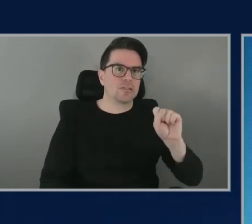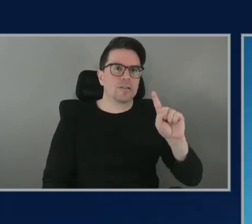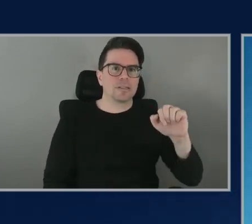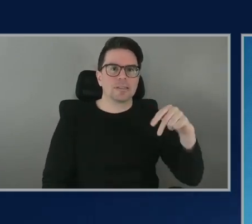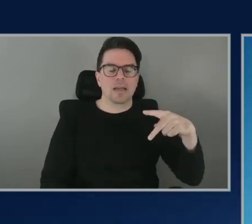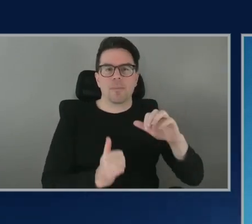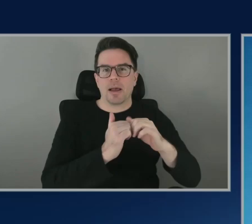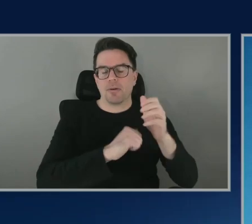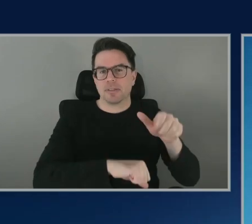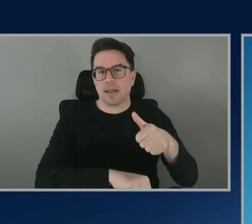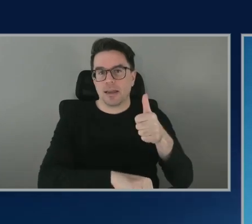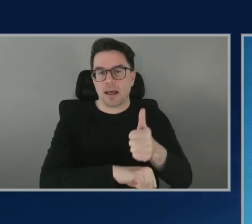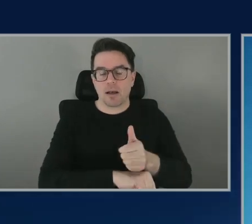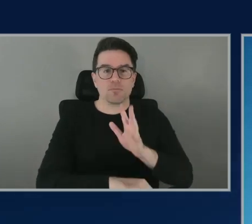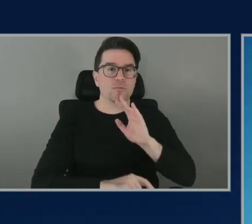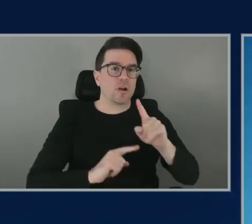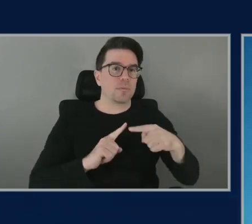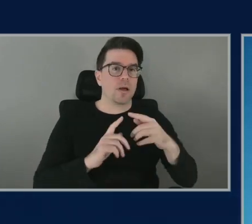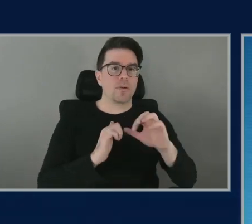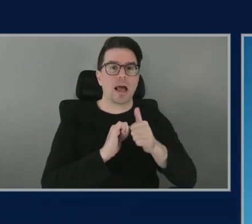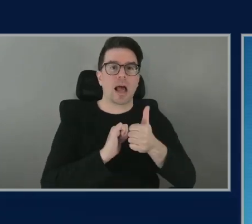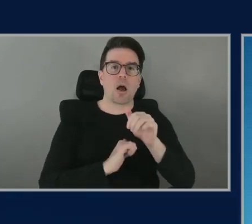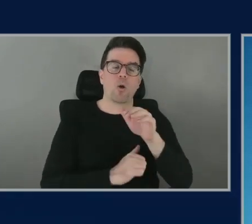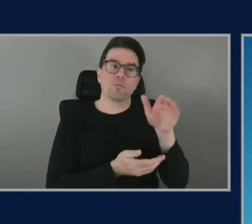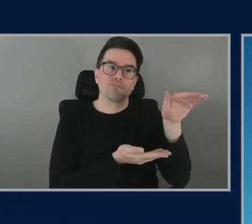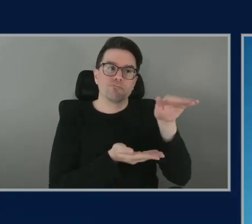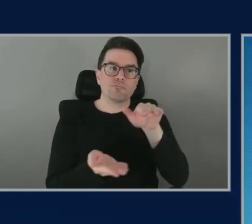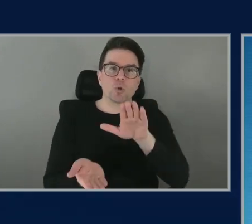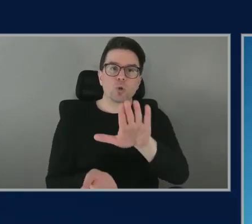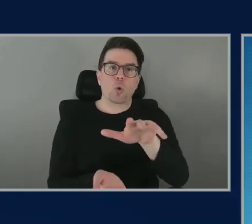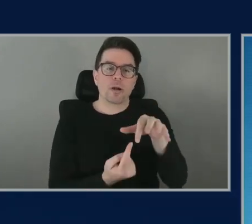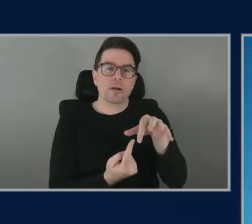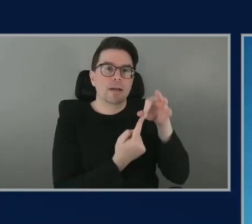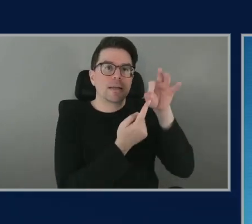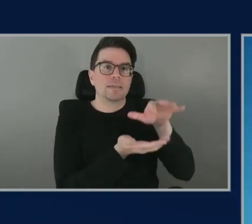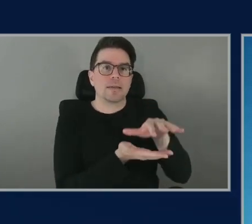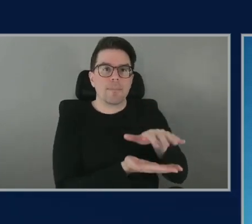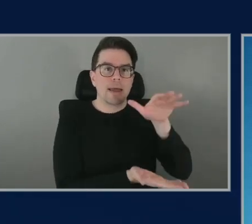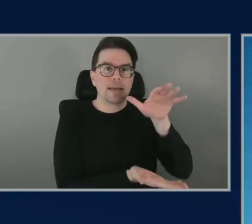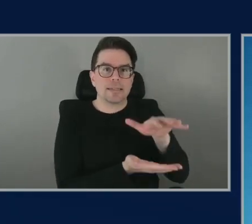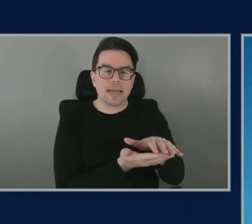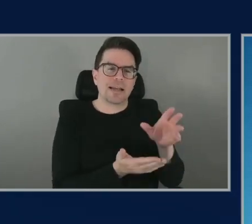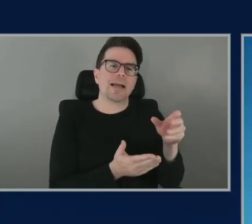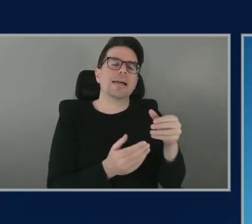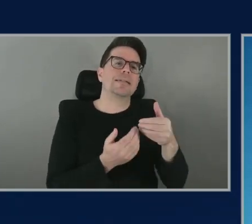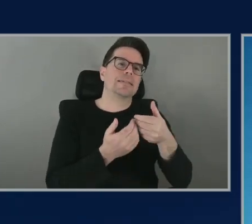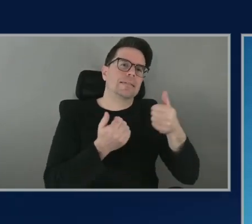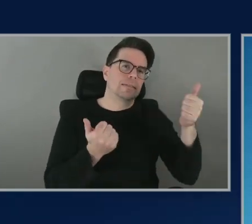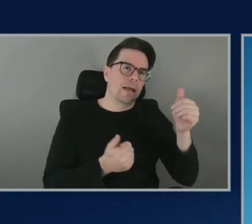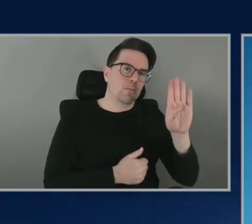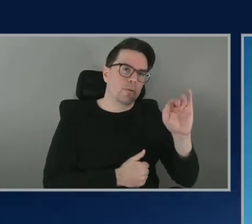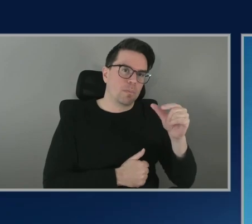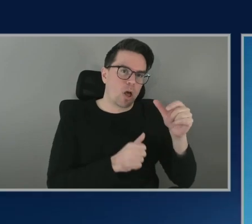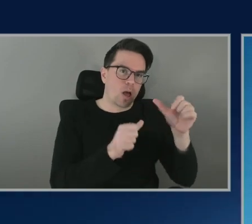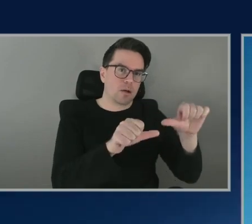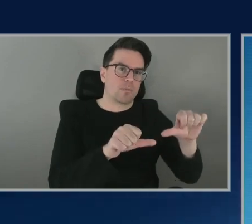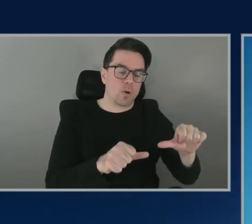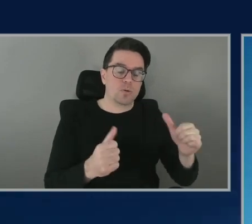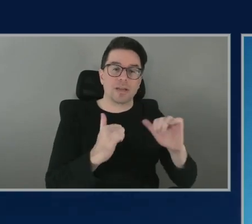about how you can bring your custom metadata uh in a separate blog post and join it with the s3 metadata tables